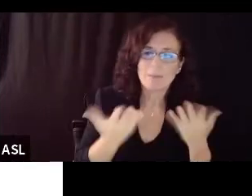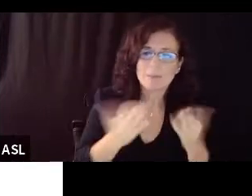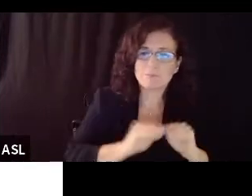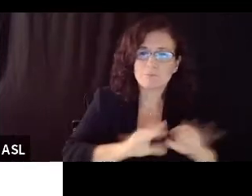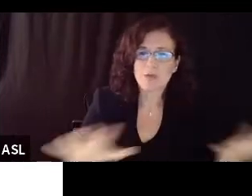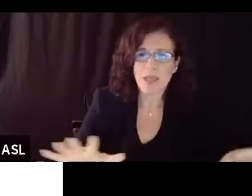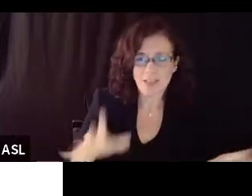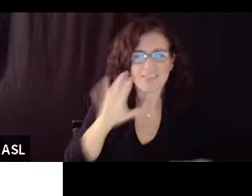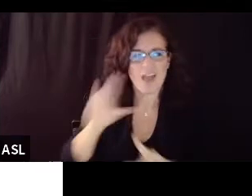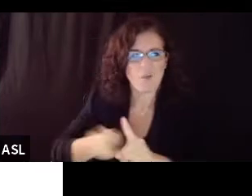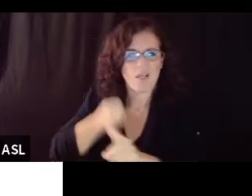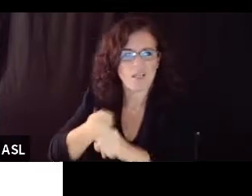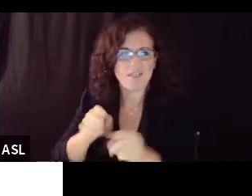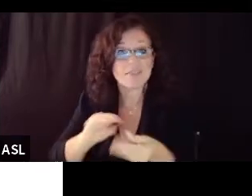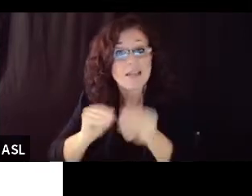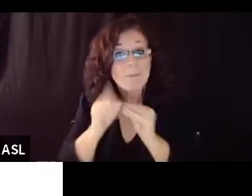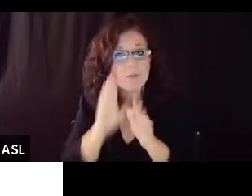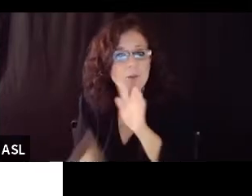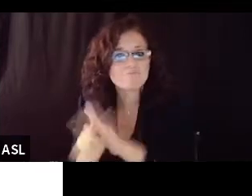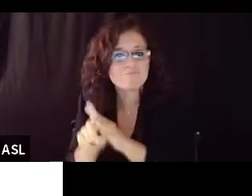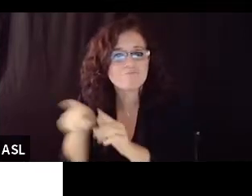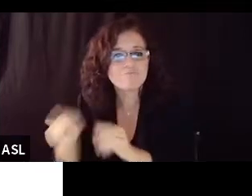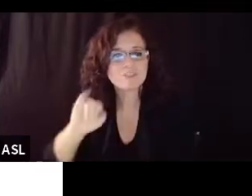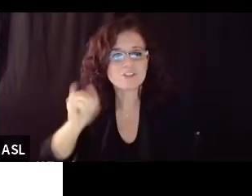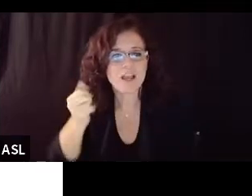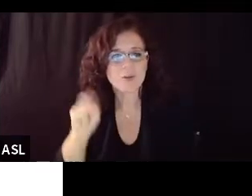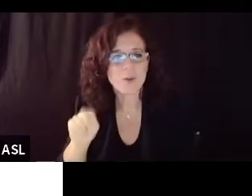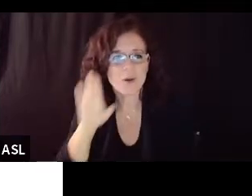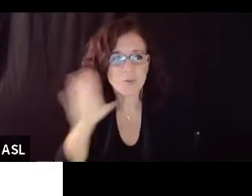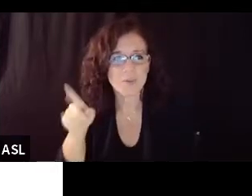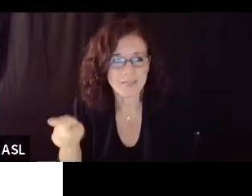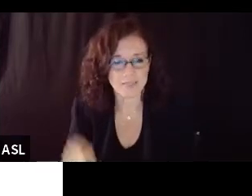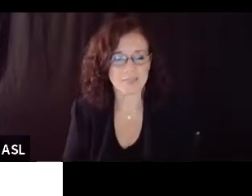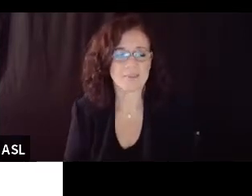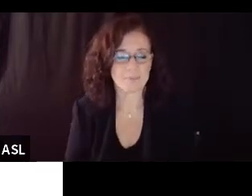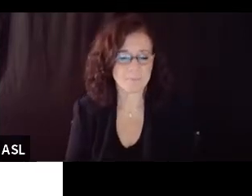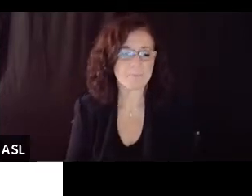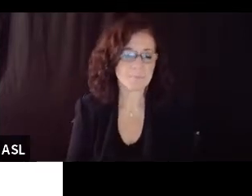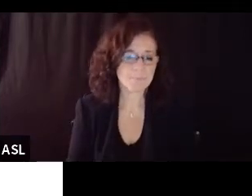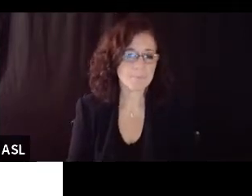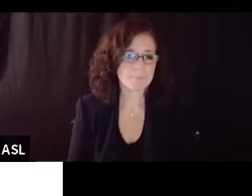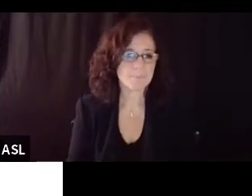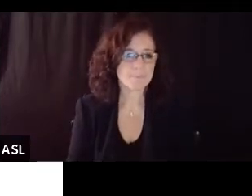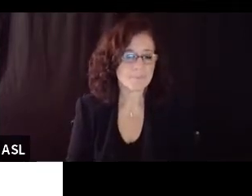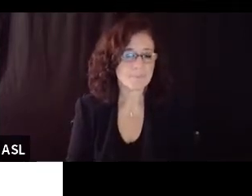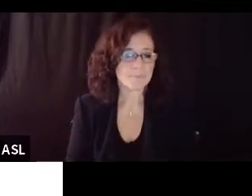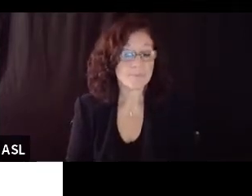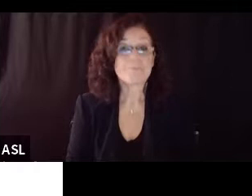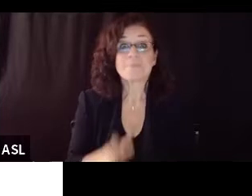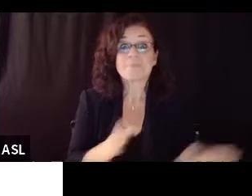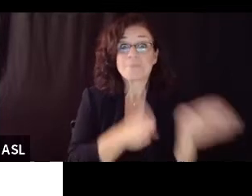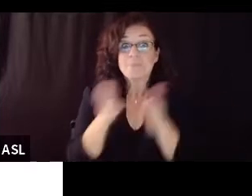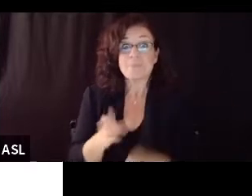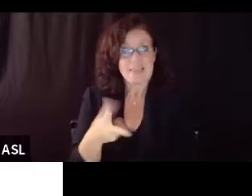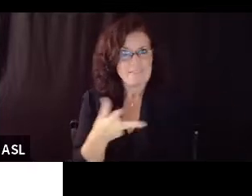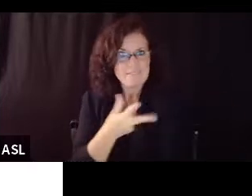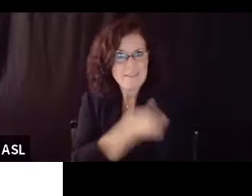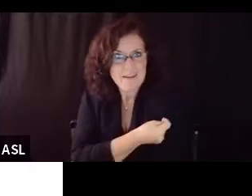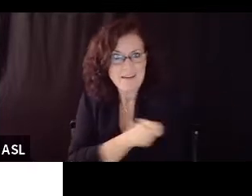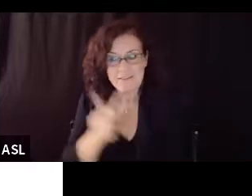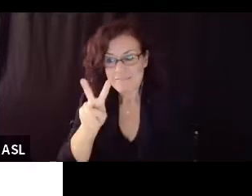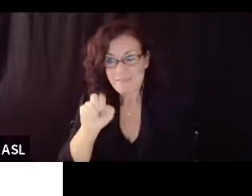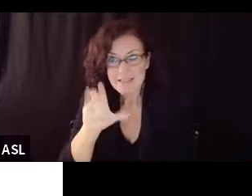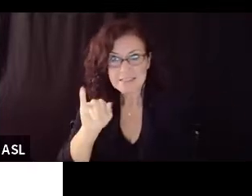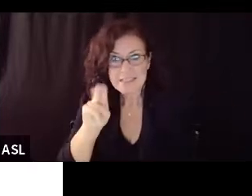and then uh just to finish with perhaps some better news um I really am thrilled with how well the vaccine rollout has gone I